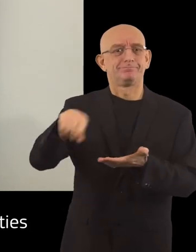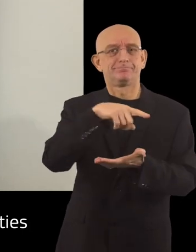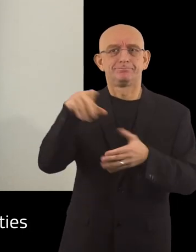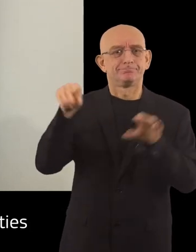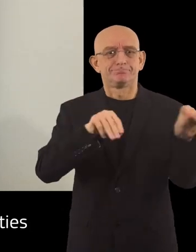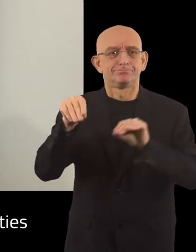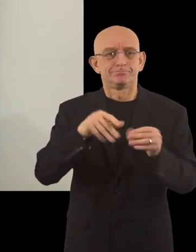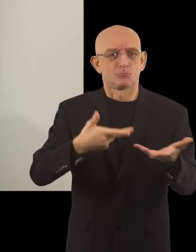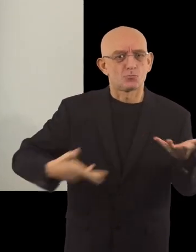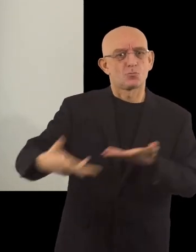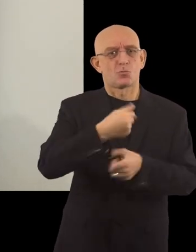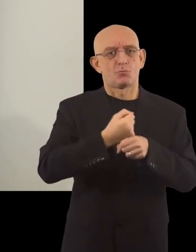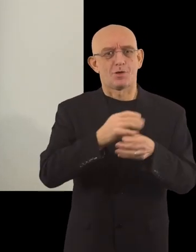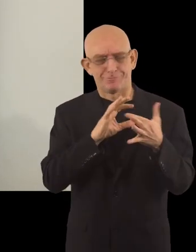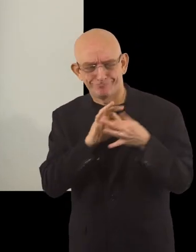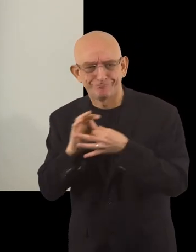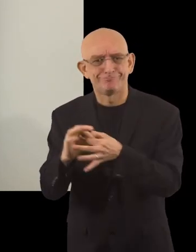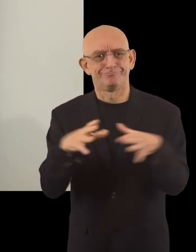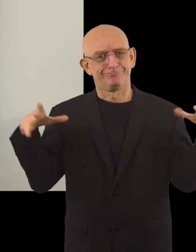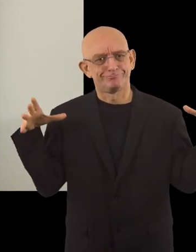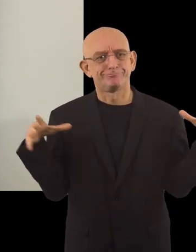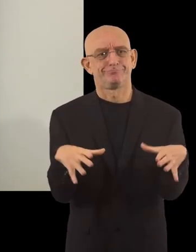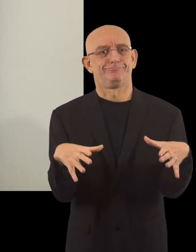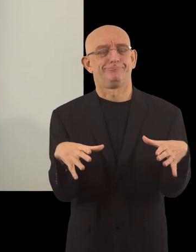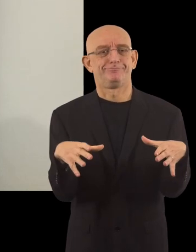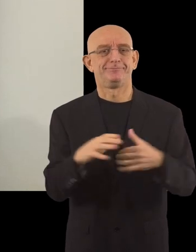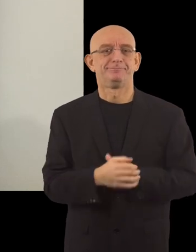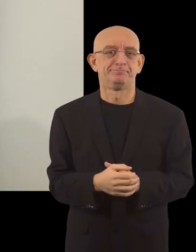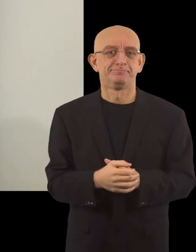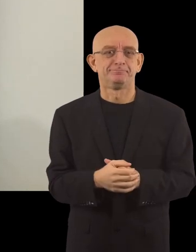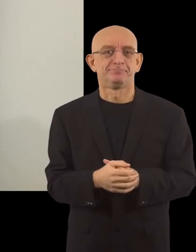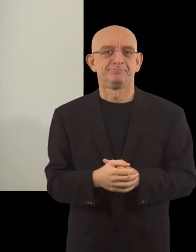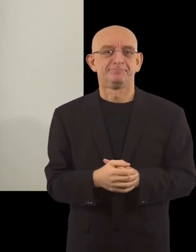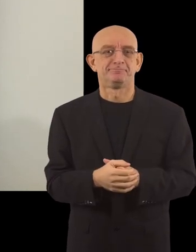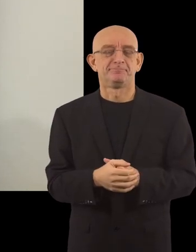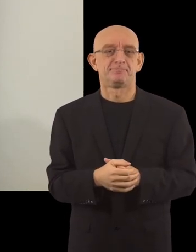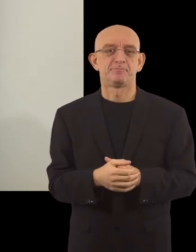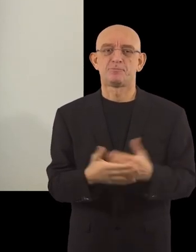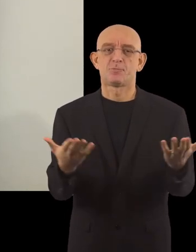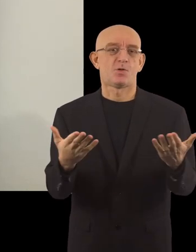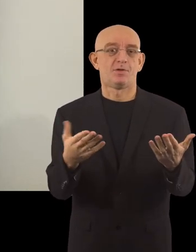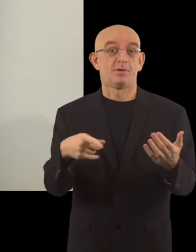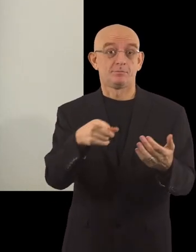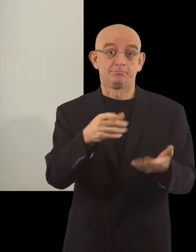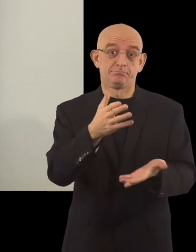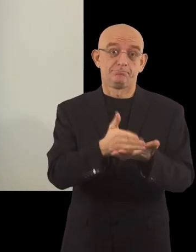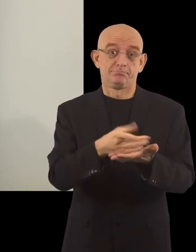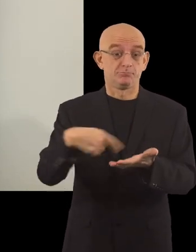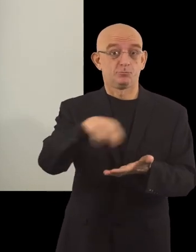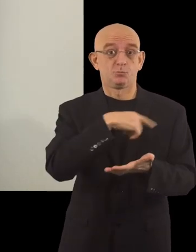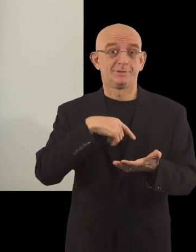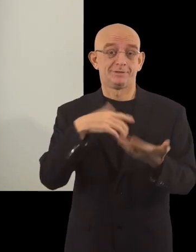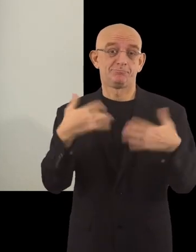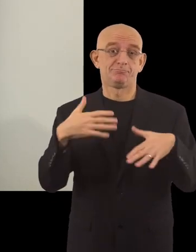authorities. And we all work for that as a whole. It's true that